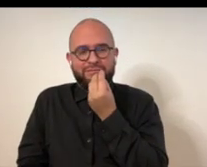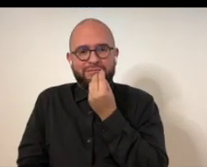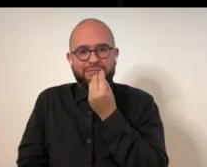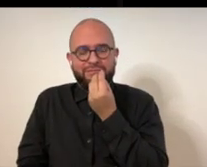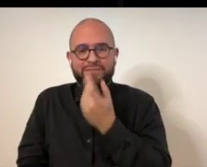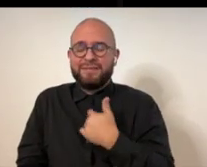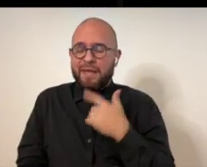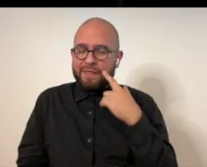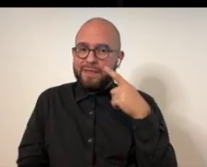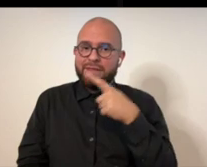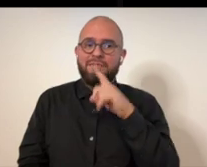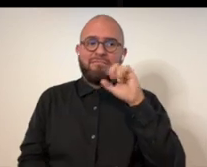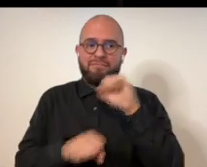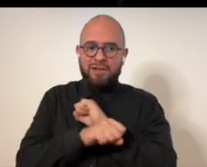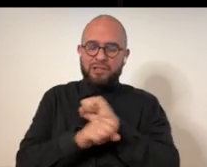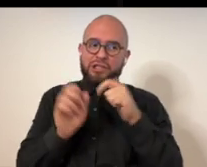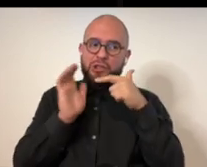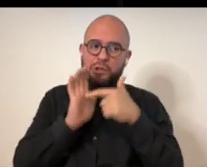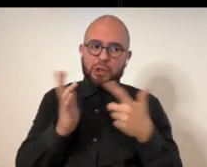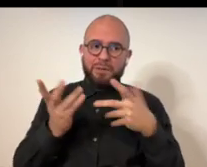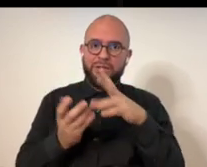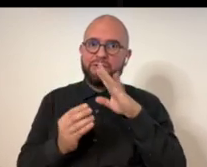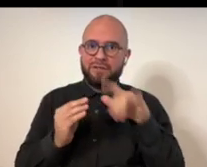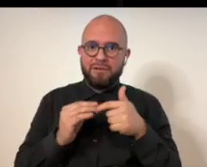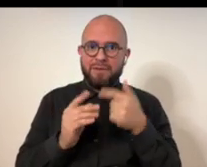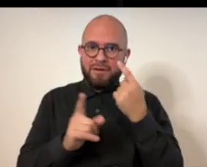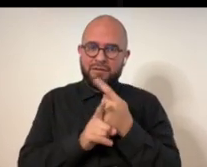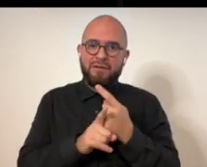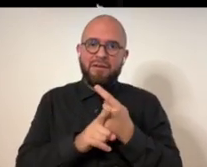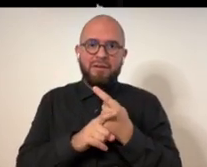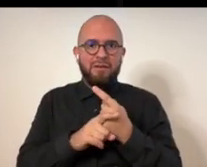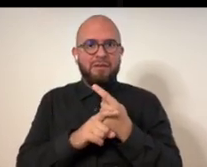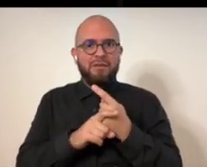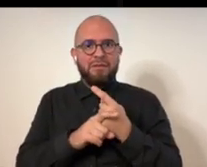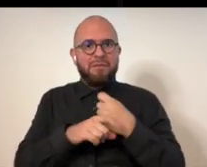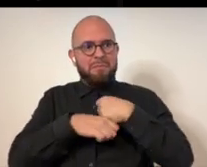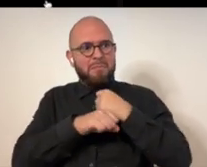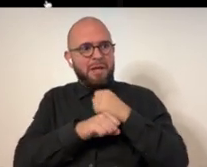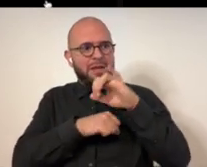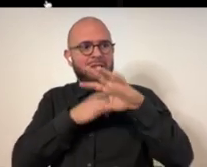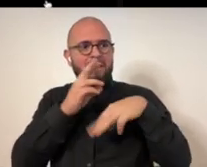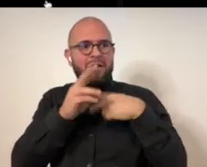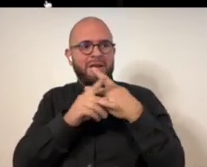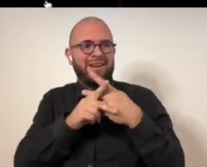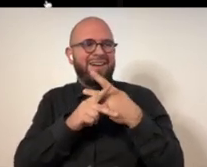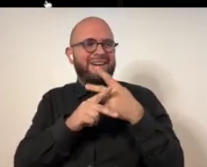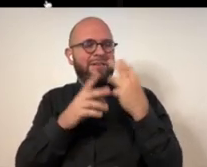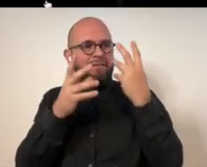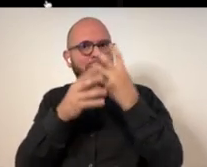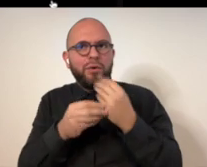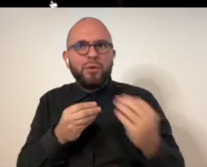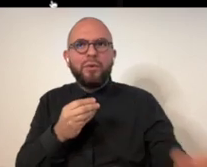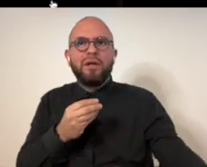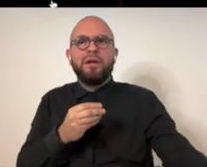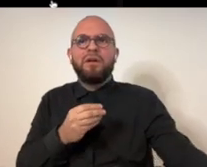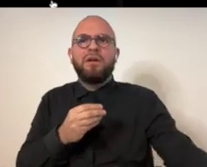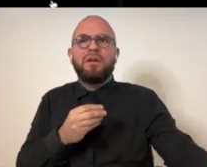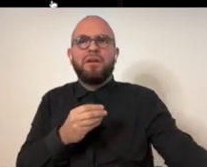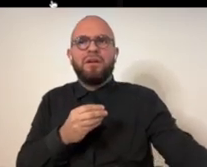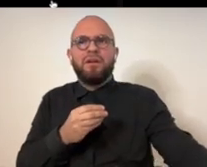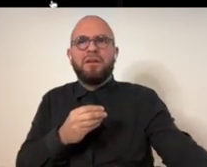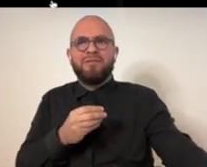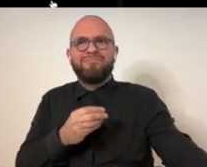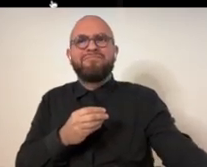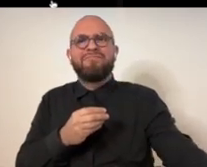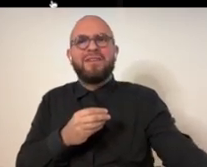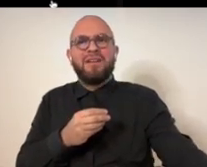can now, because this is a beautiful piece. And I think that really shows what you're talking about, about creating